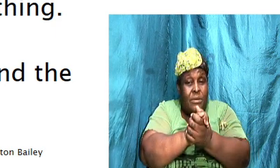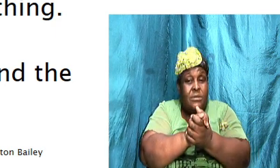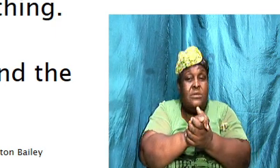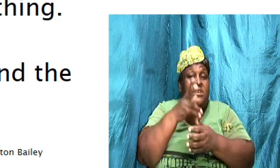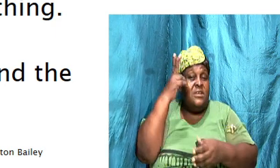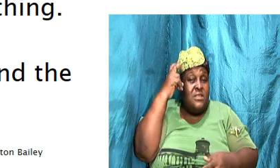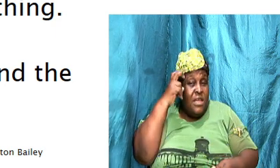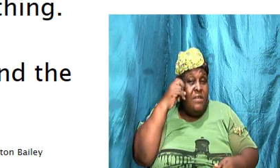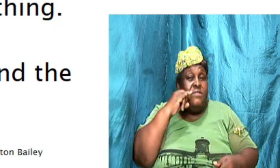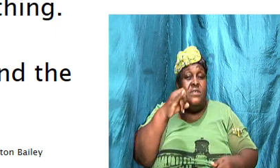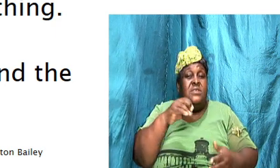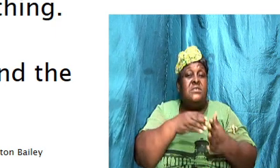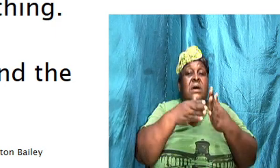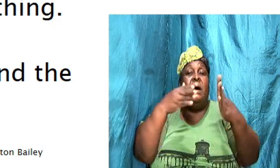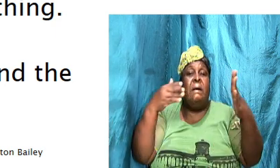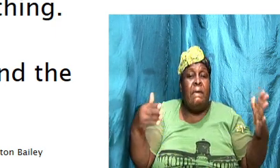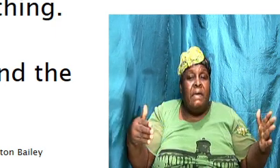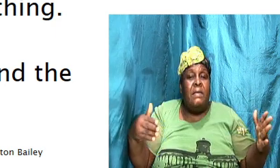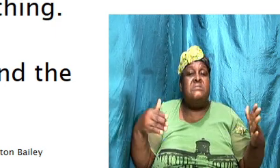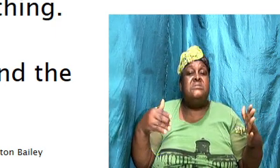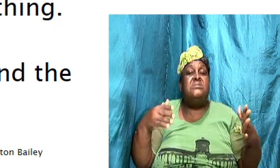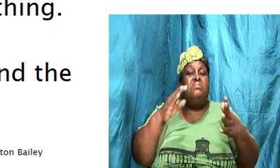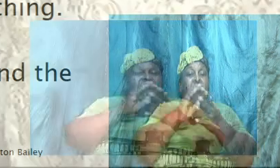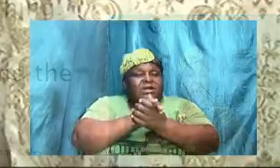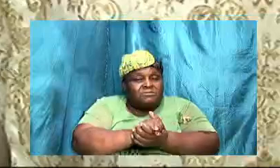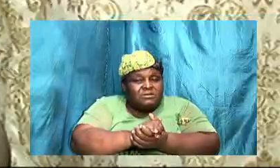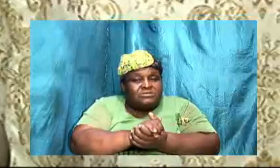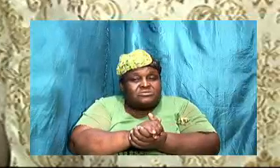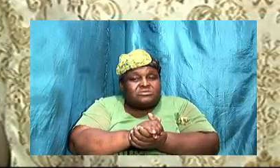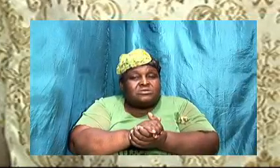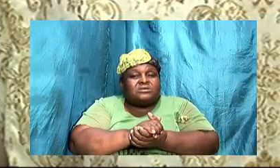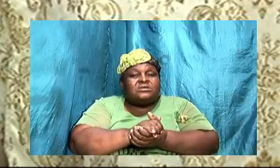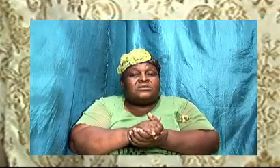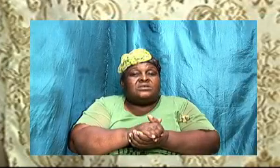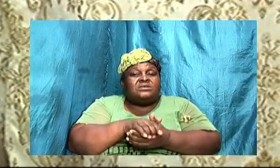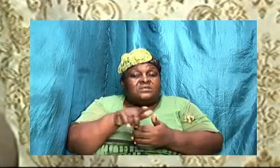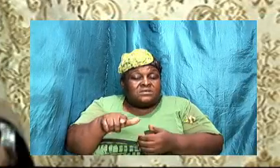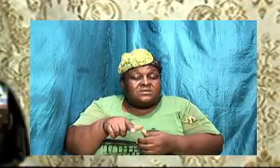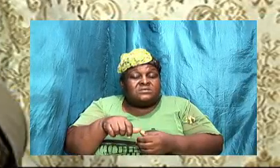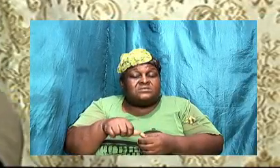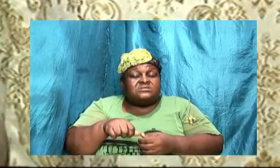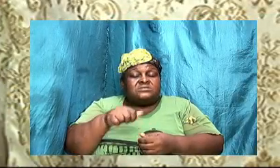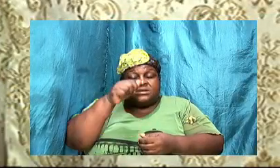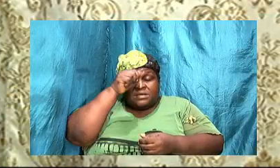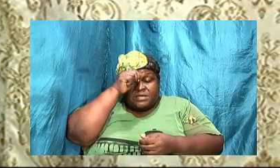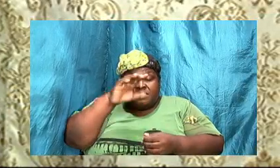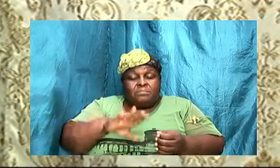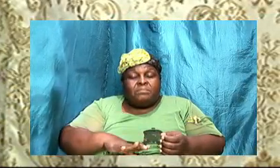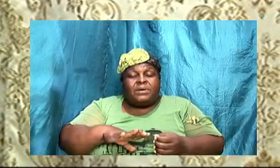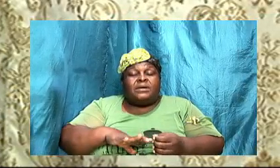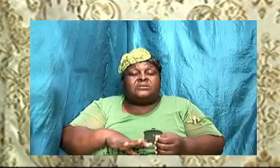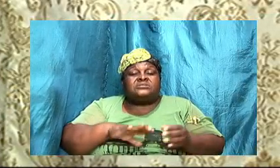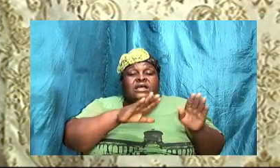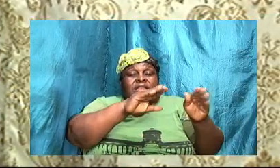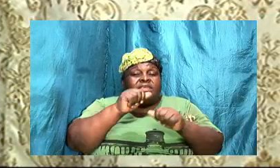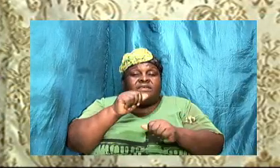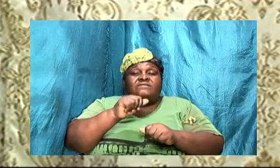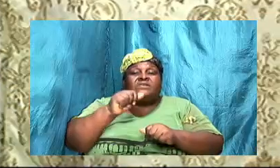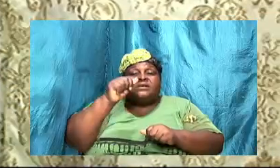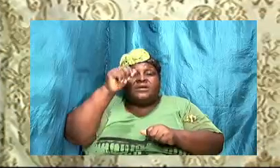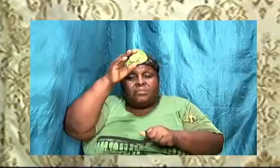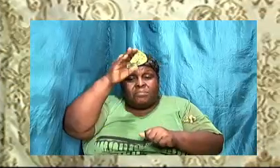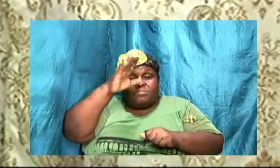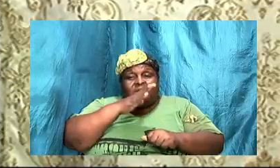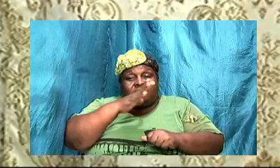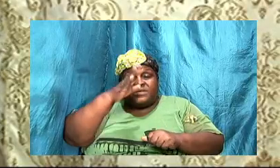for this cause shall a man leave father and mother and cleave to his wife and the twain shall become one flesh and look here